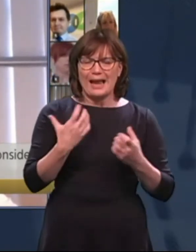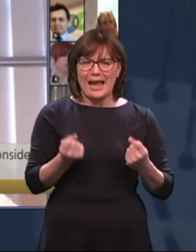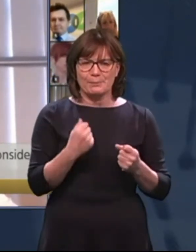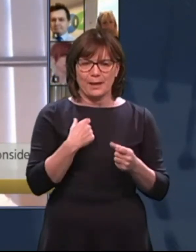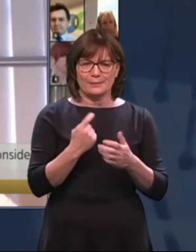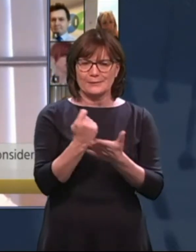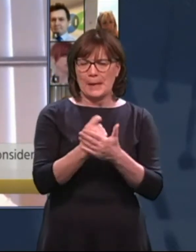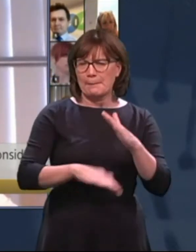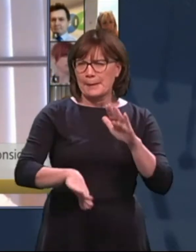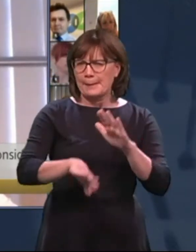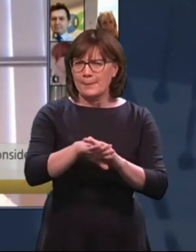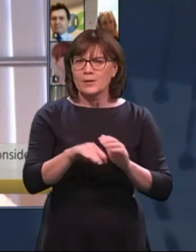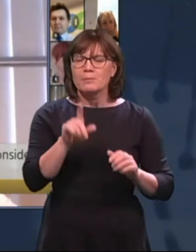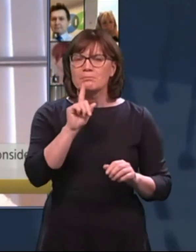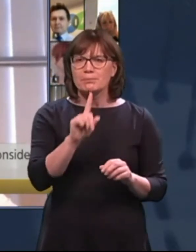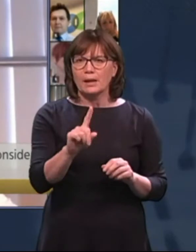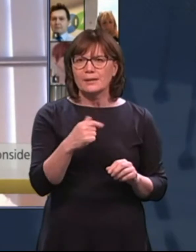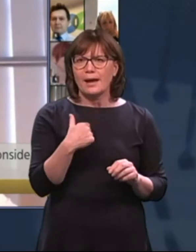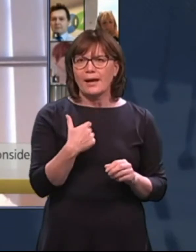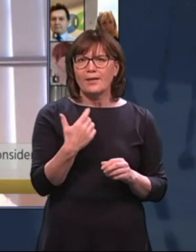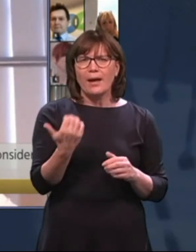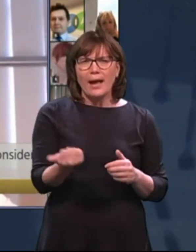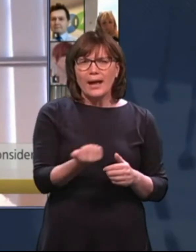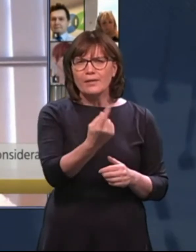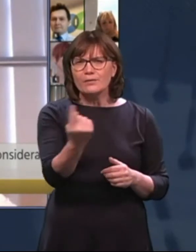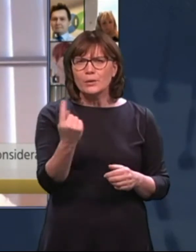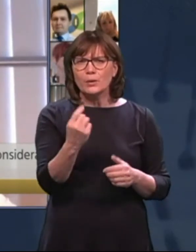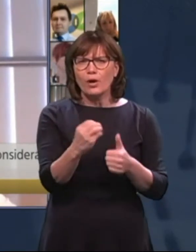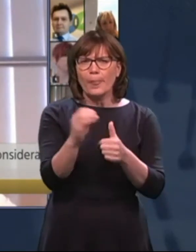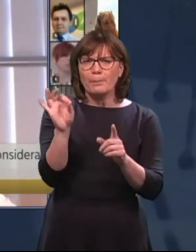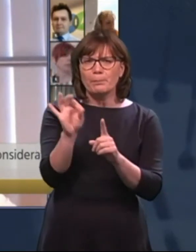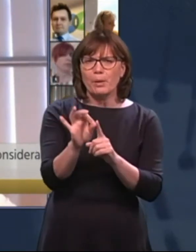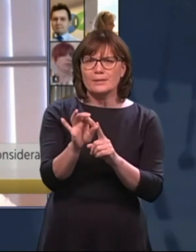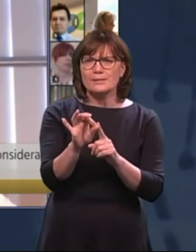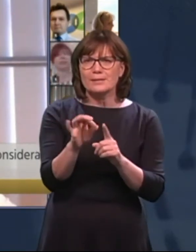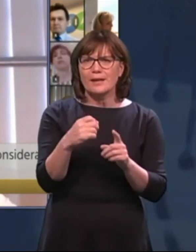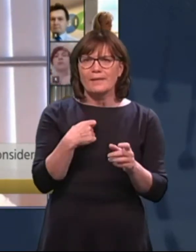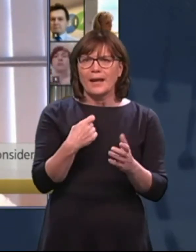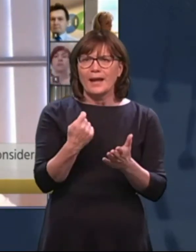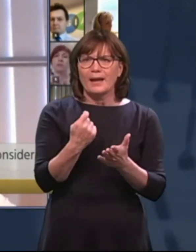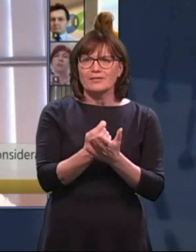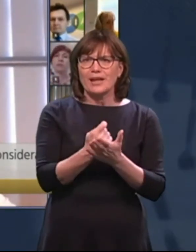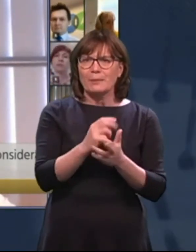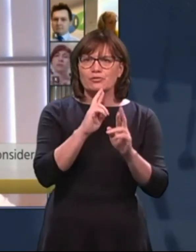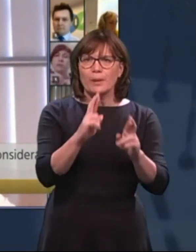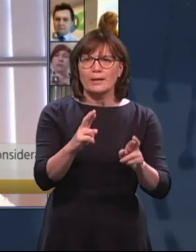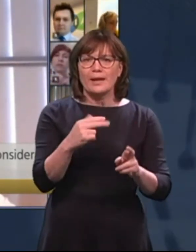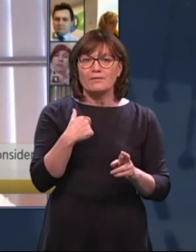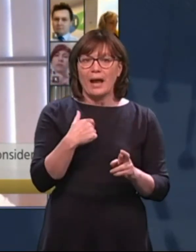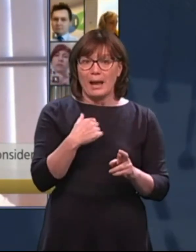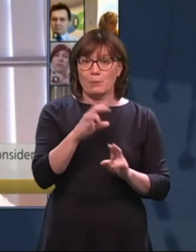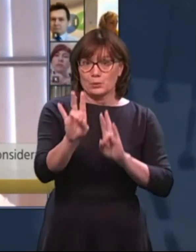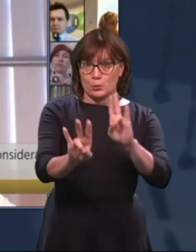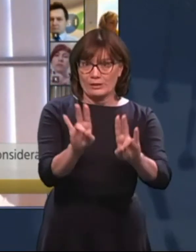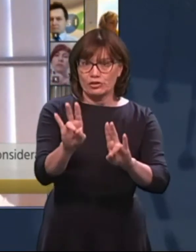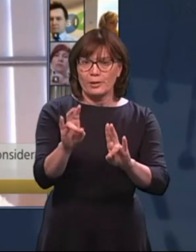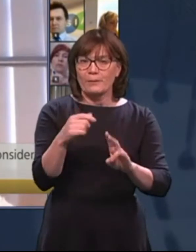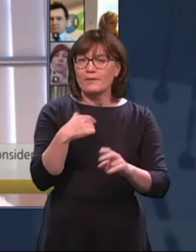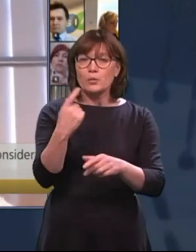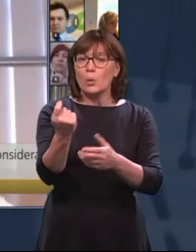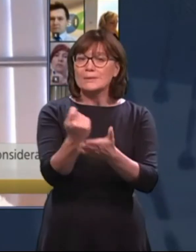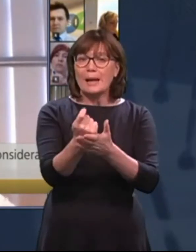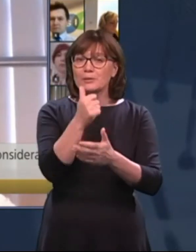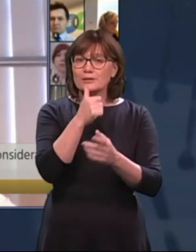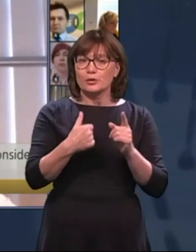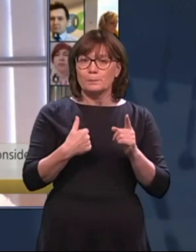few. But if any of you have other points that there isn't time to respond, I'd love like a written response or you can get in touch with my office and I'll get